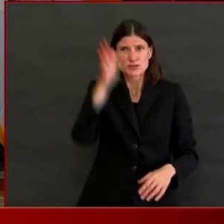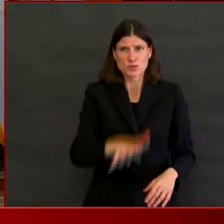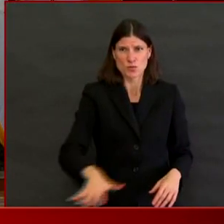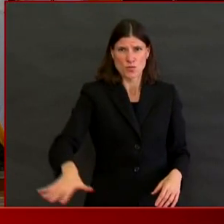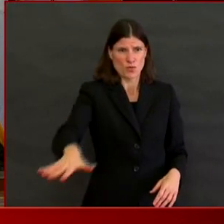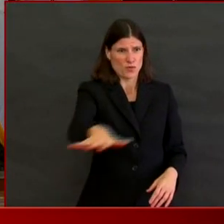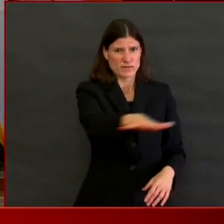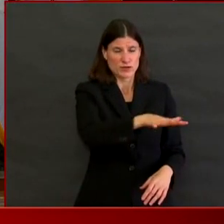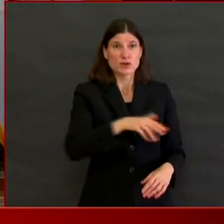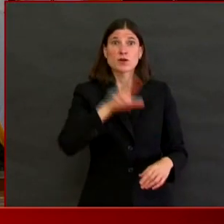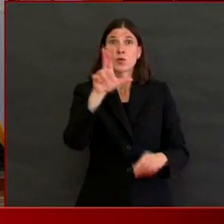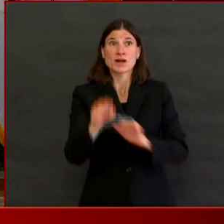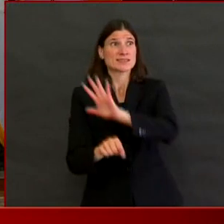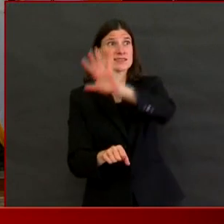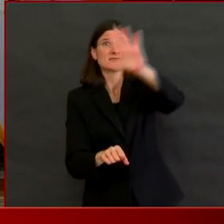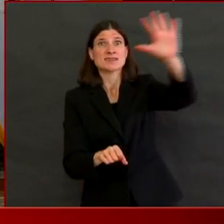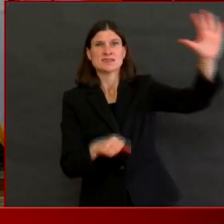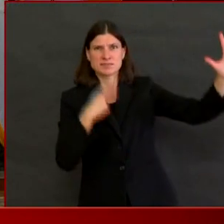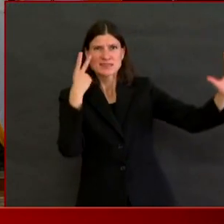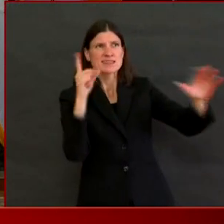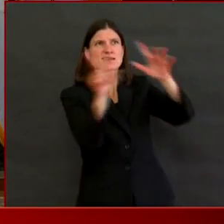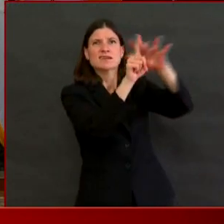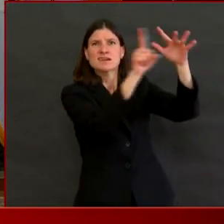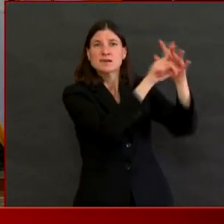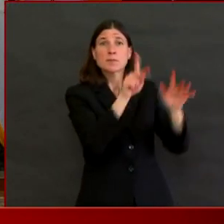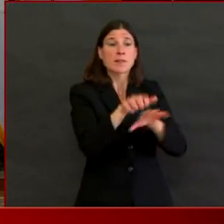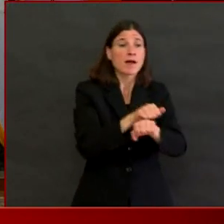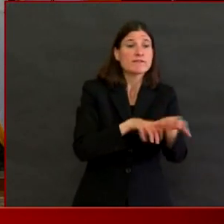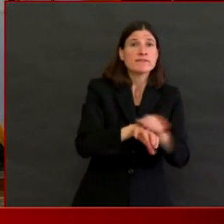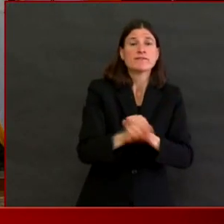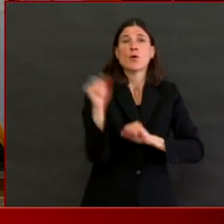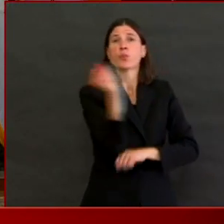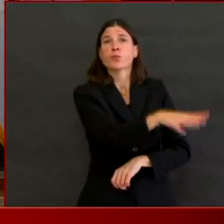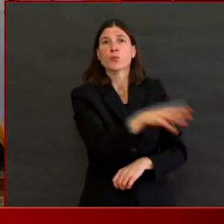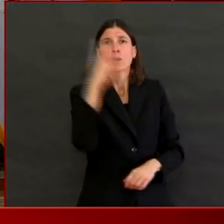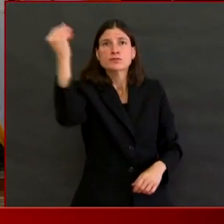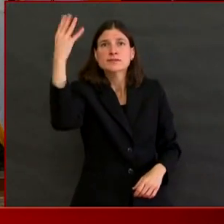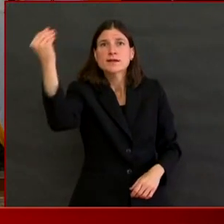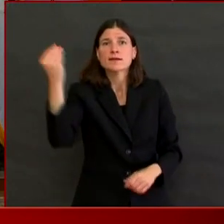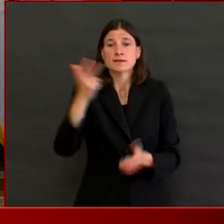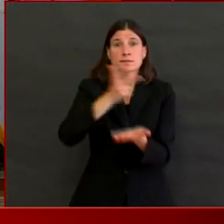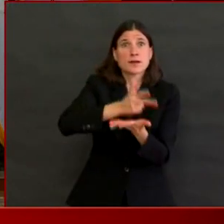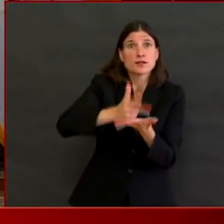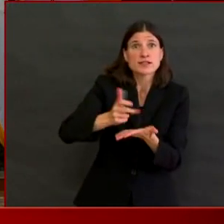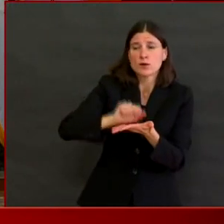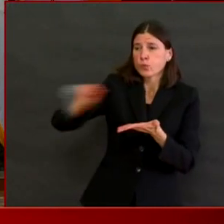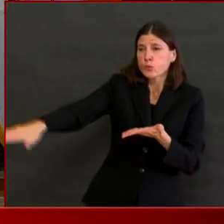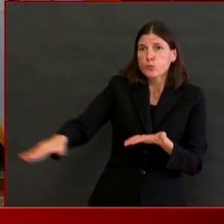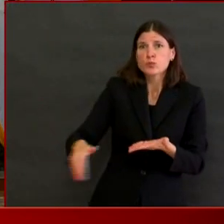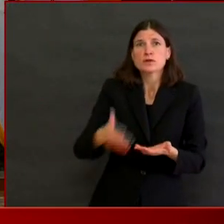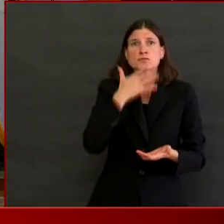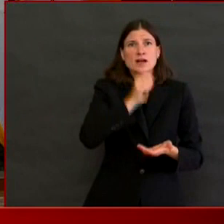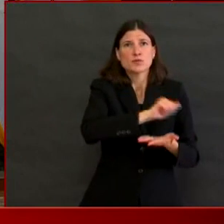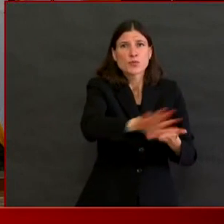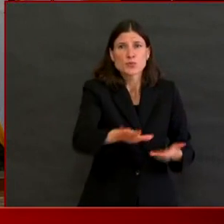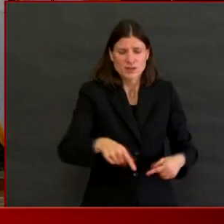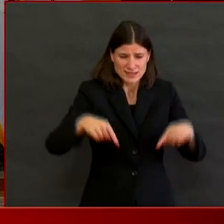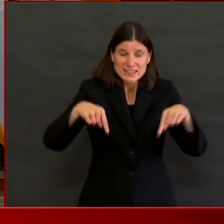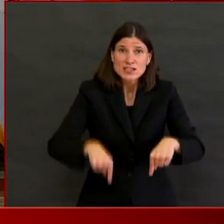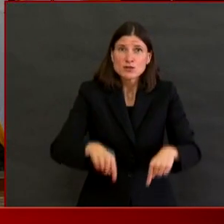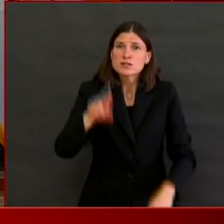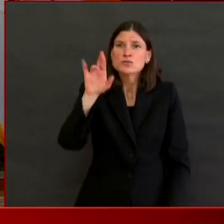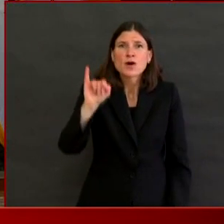and I are asking Rhode Islanders to take an extra minute or two and throw away